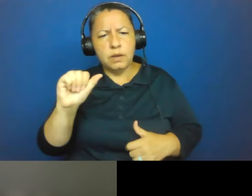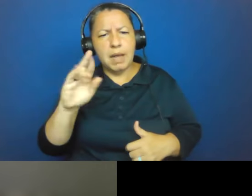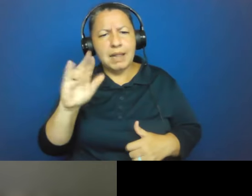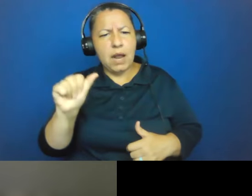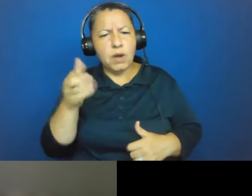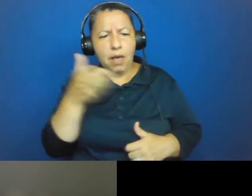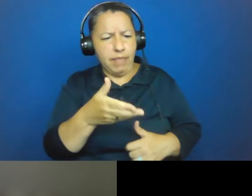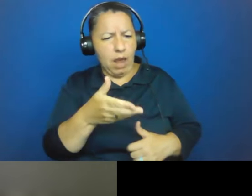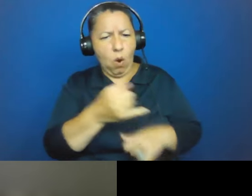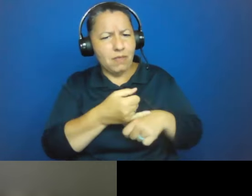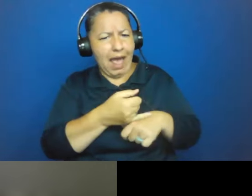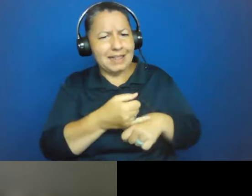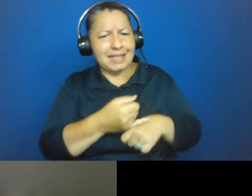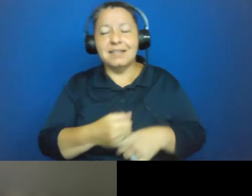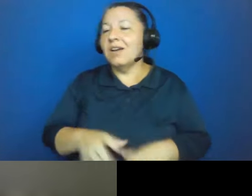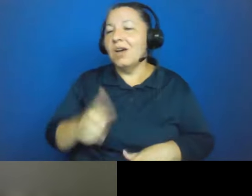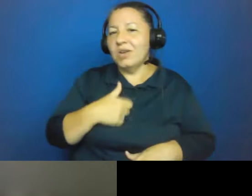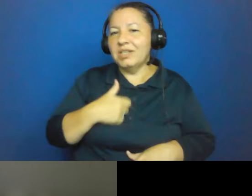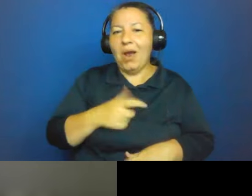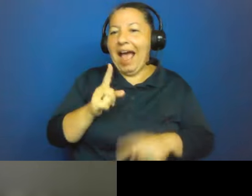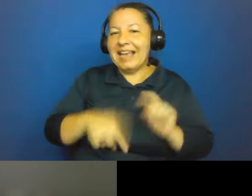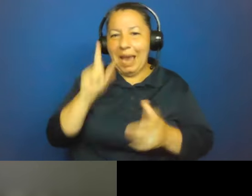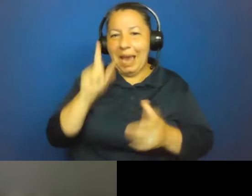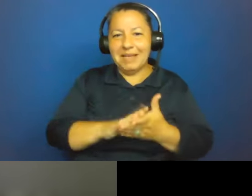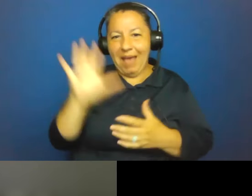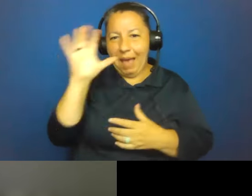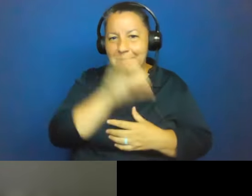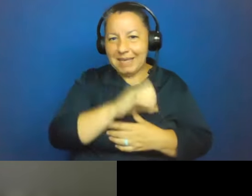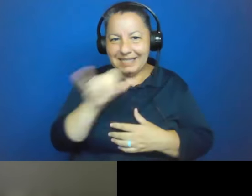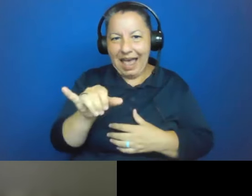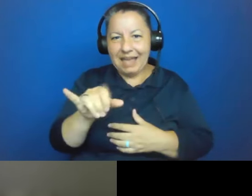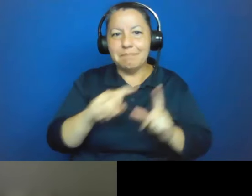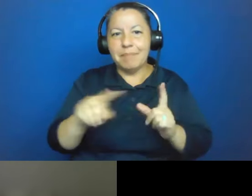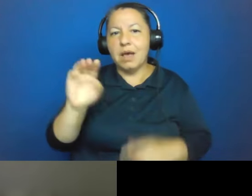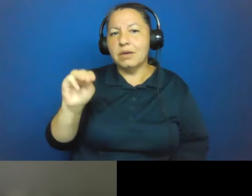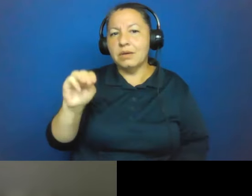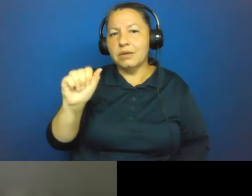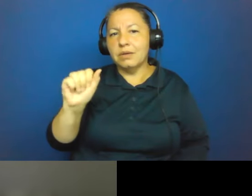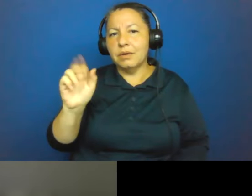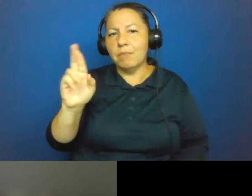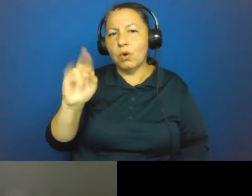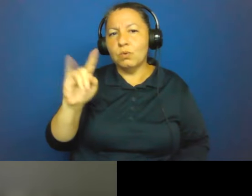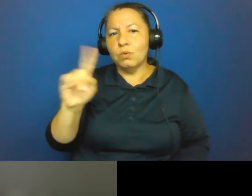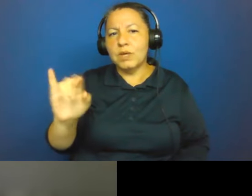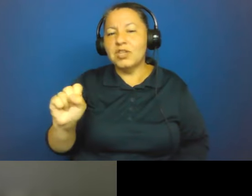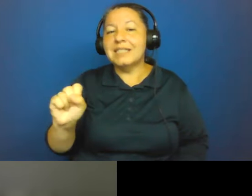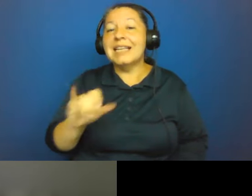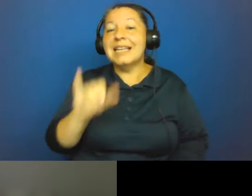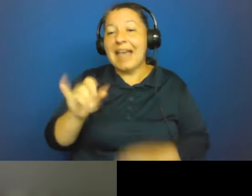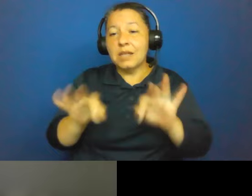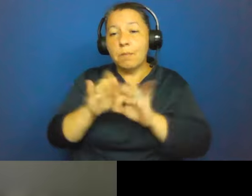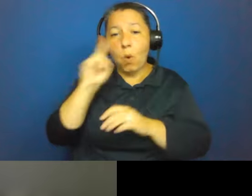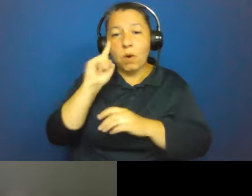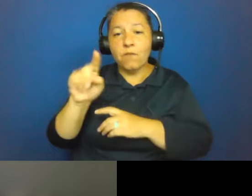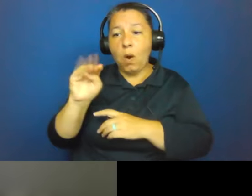Another, sorry, I really can't believe I missed that. Mauritius is important for malaria because it had no